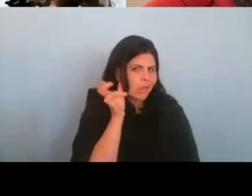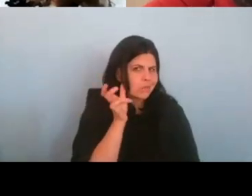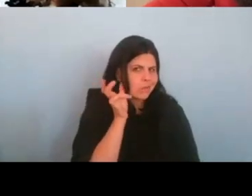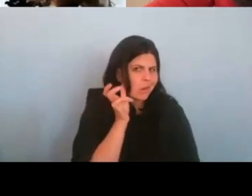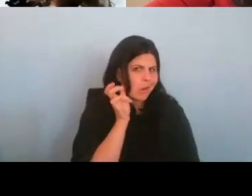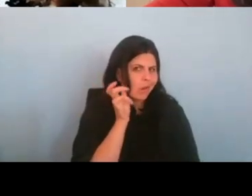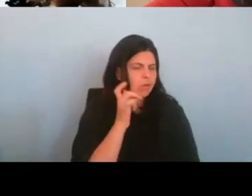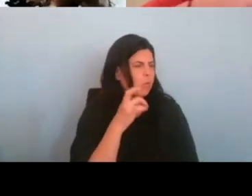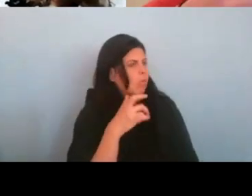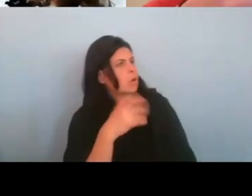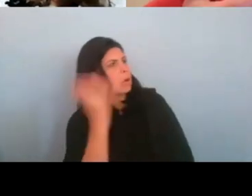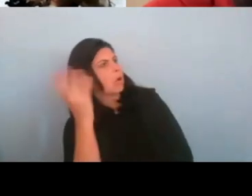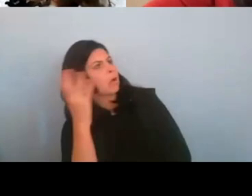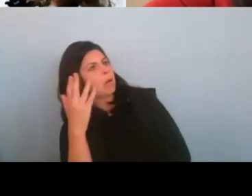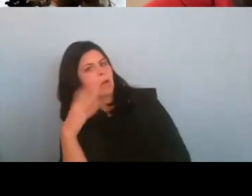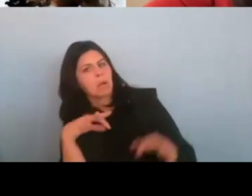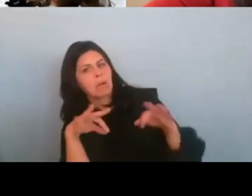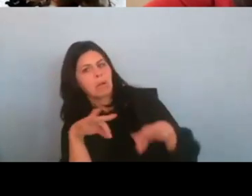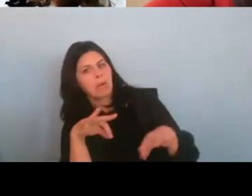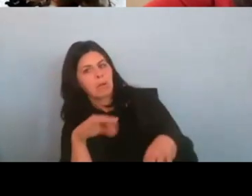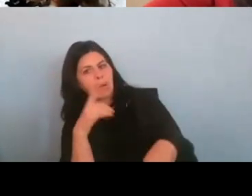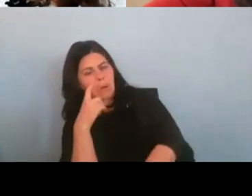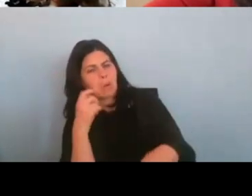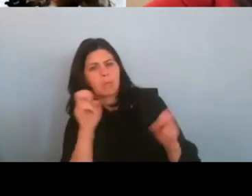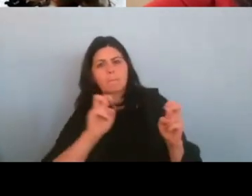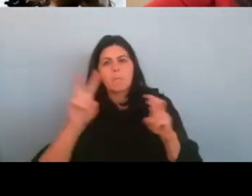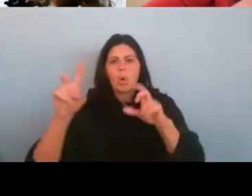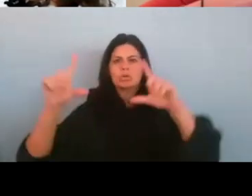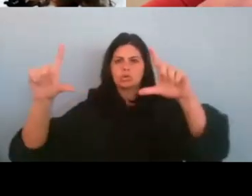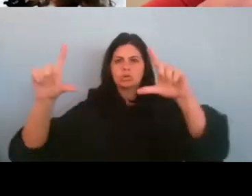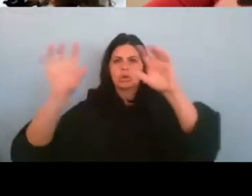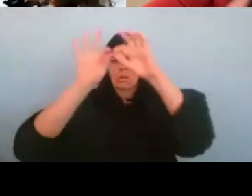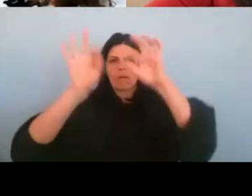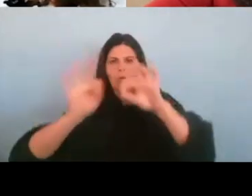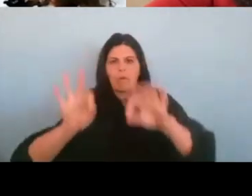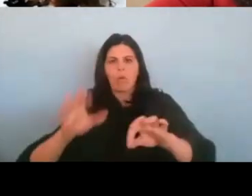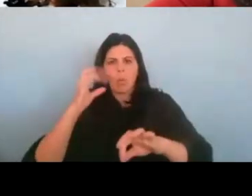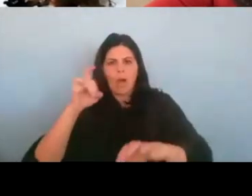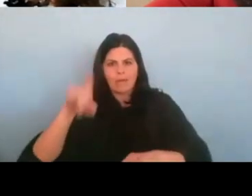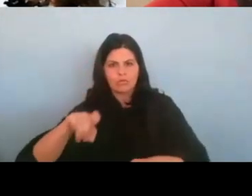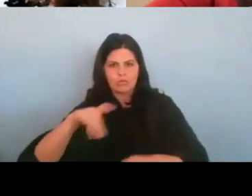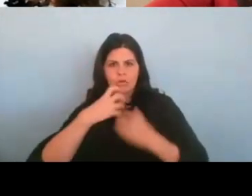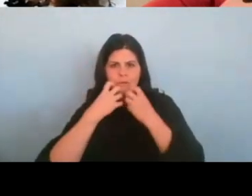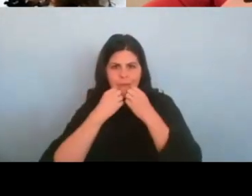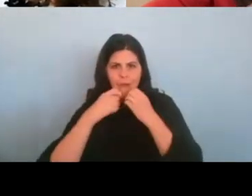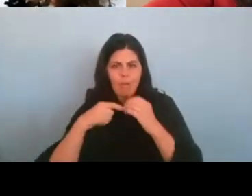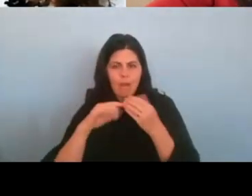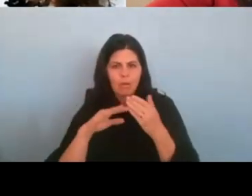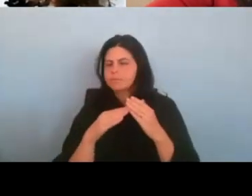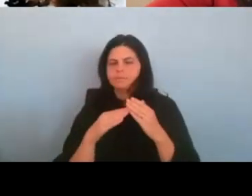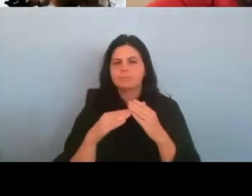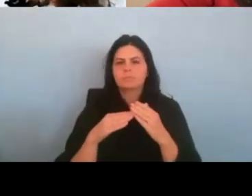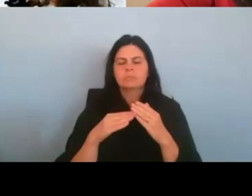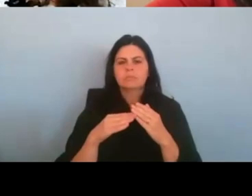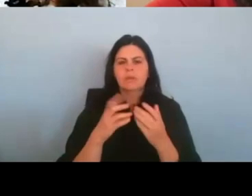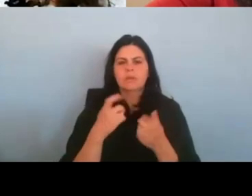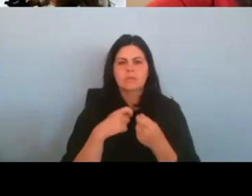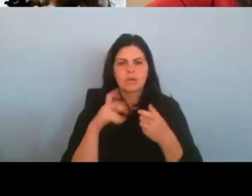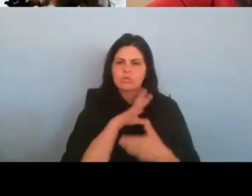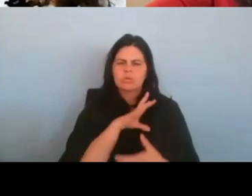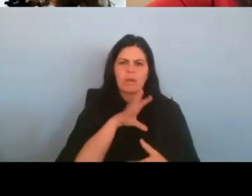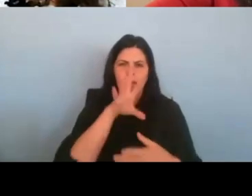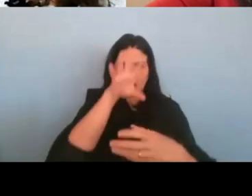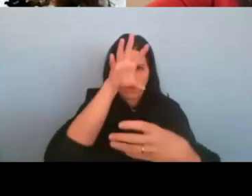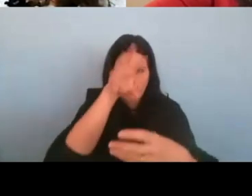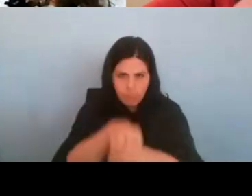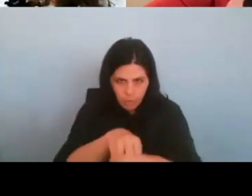post about why you should care about these two communities, you're just sort of immersed into the world. You're immersed into Jewish life,